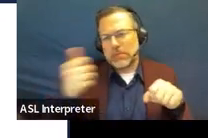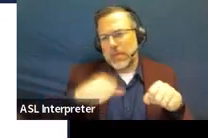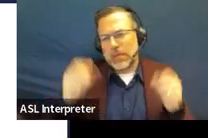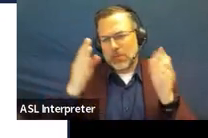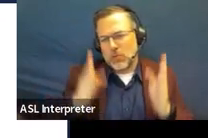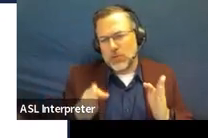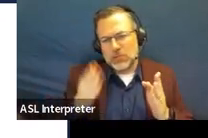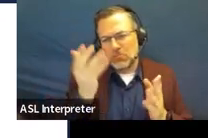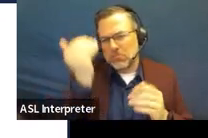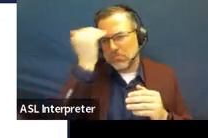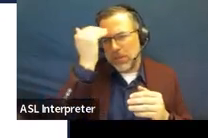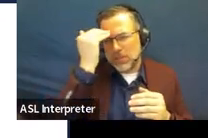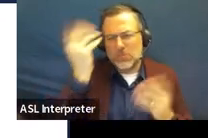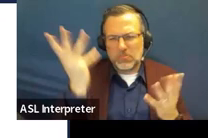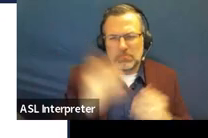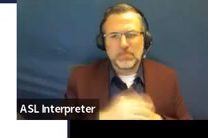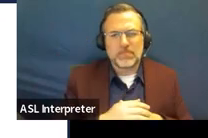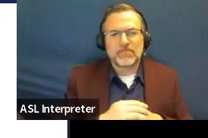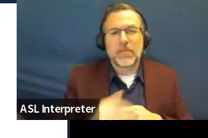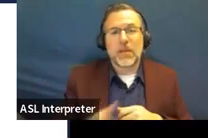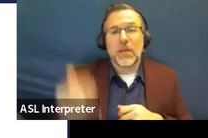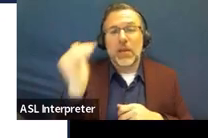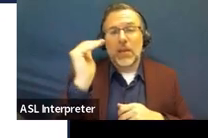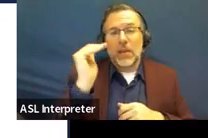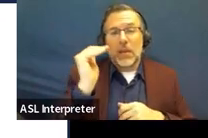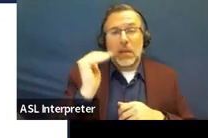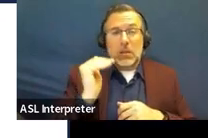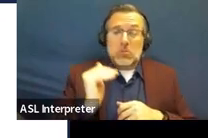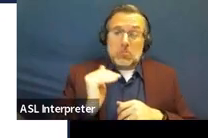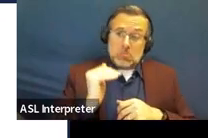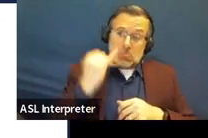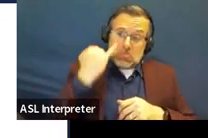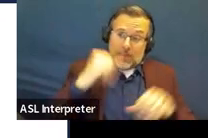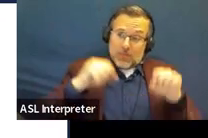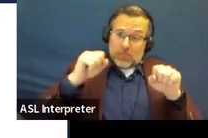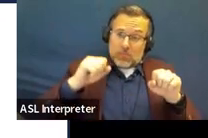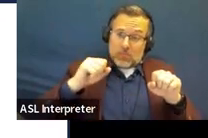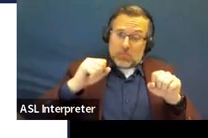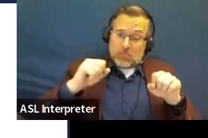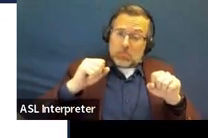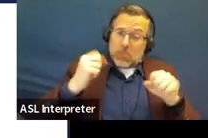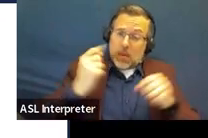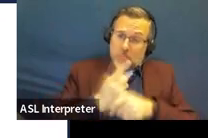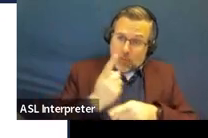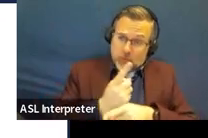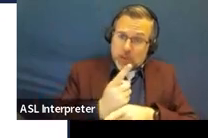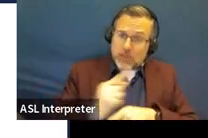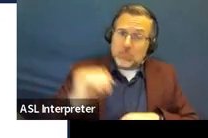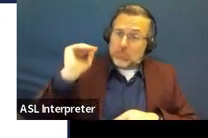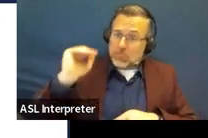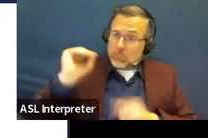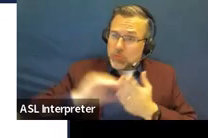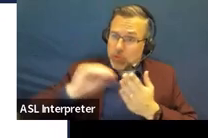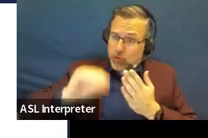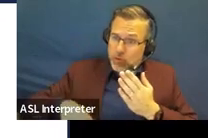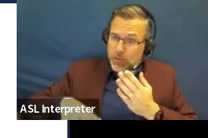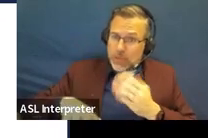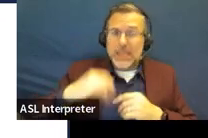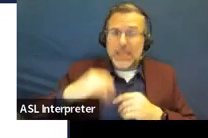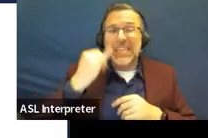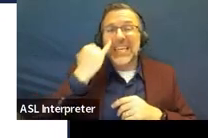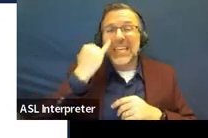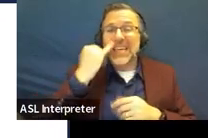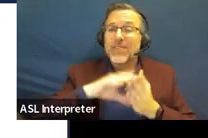And then whenever applicable, the child. And for a child who's a state ward or state